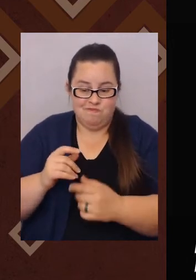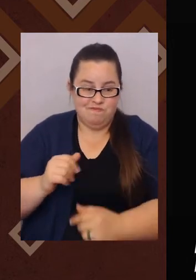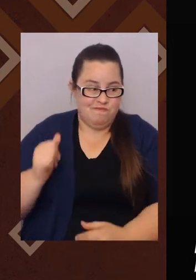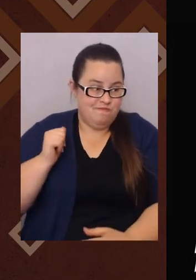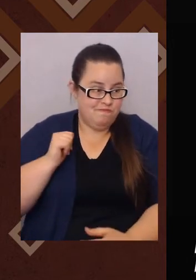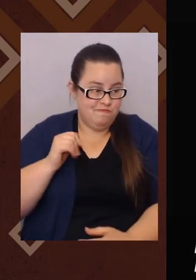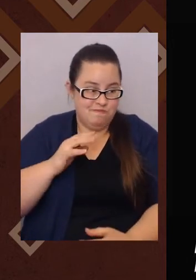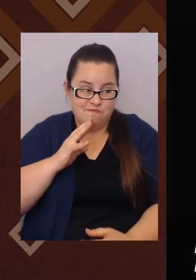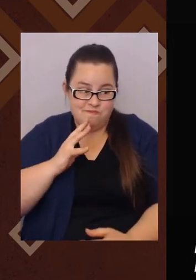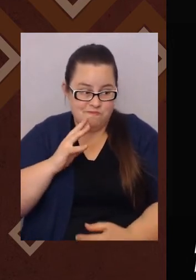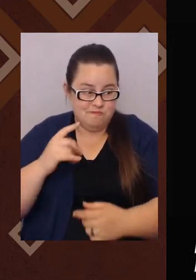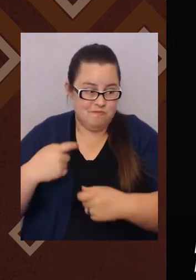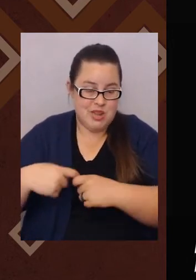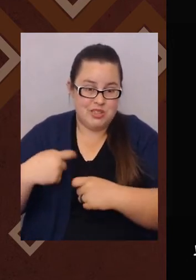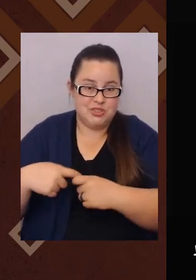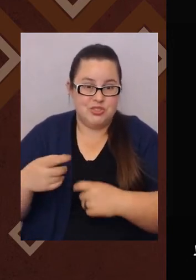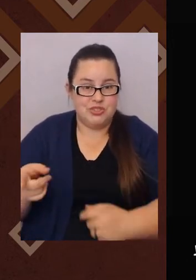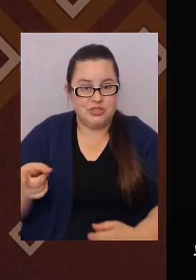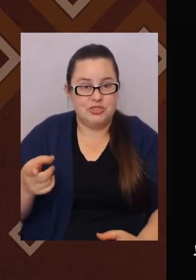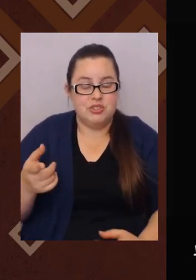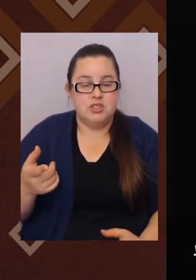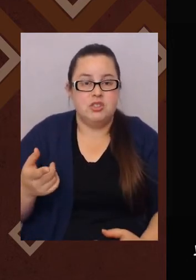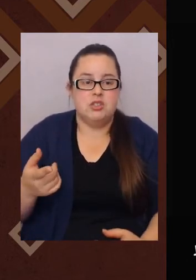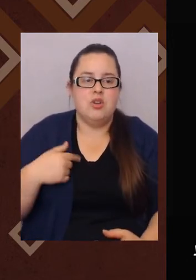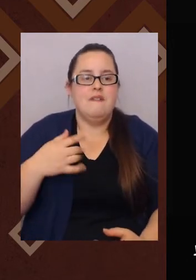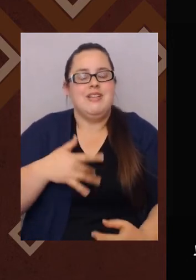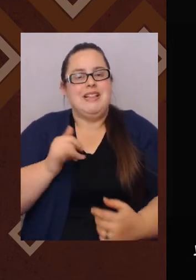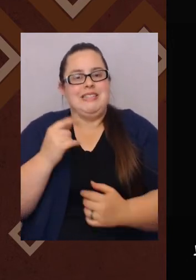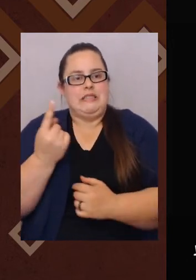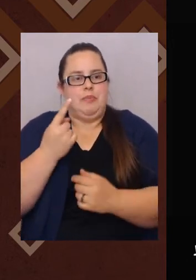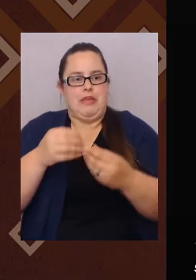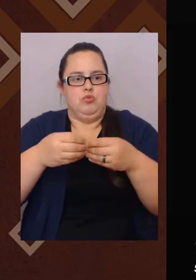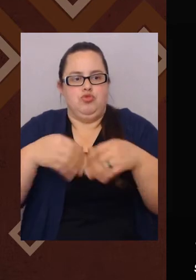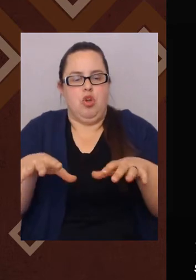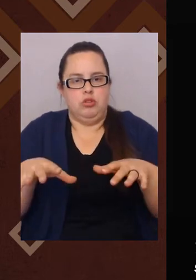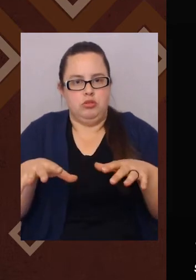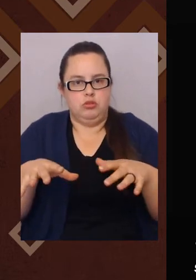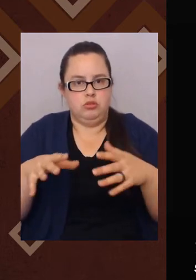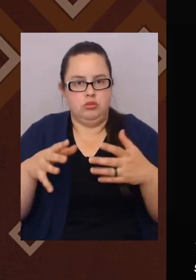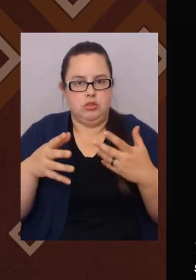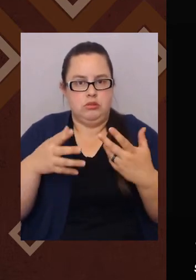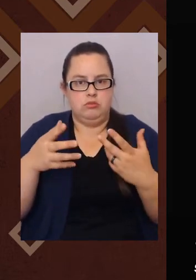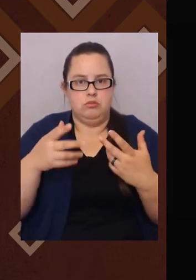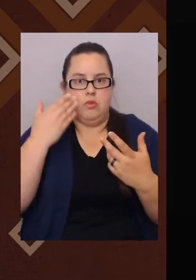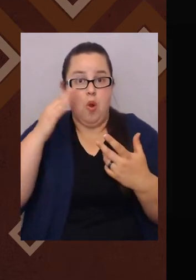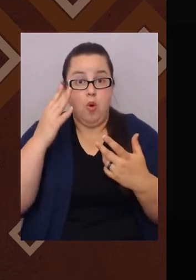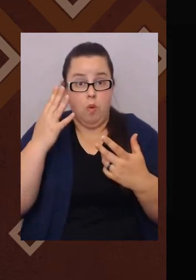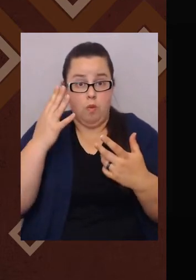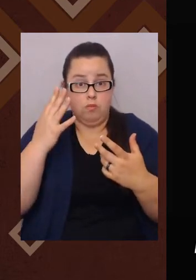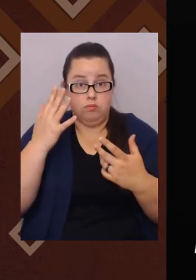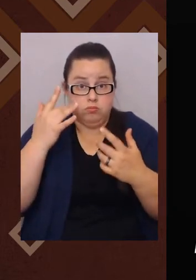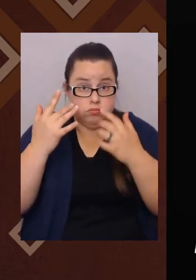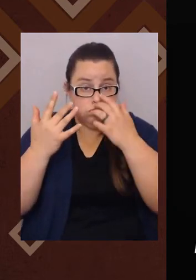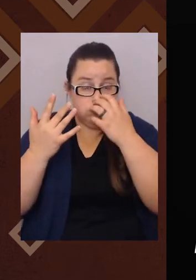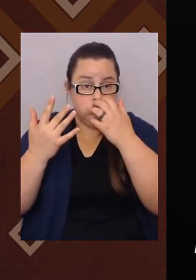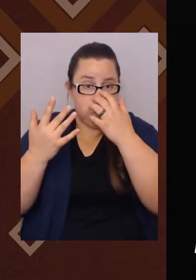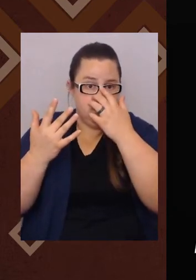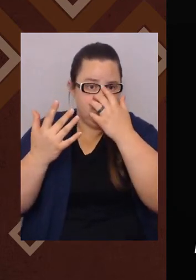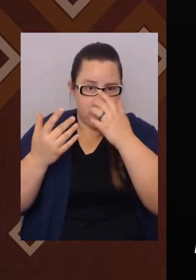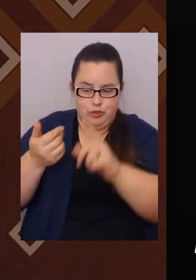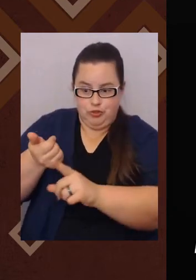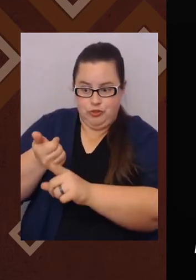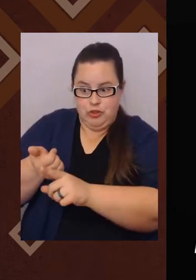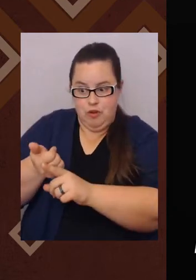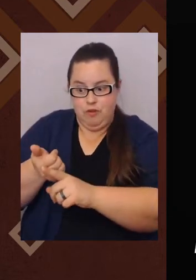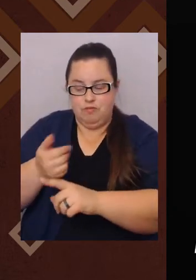when I leave my name, I can't get a phone call back about an apartment in New York City. And this isn't like 10 places I call. This is like 30. And I remember telling a